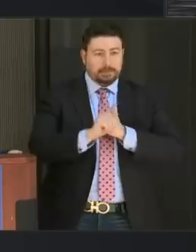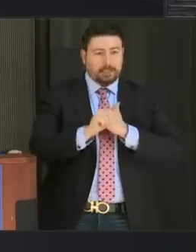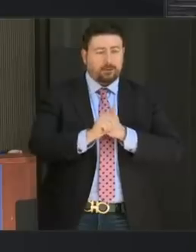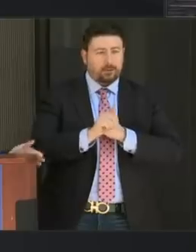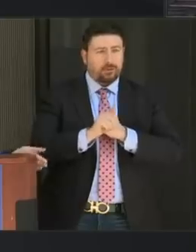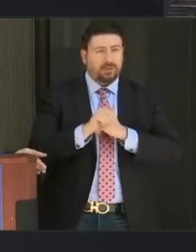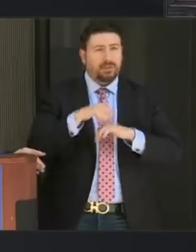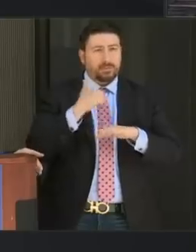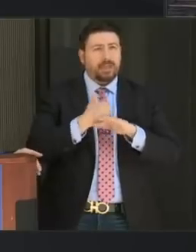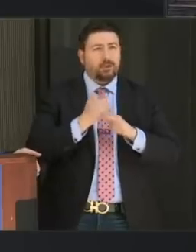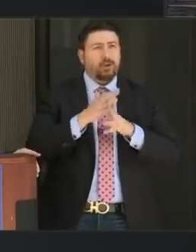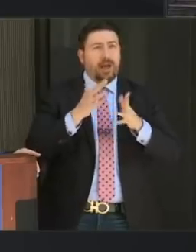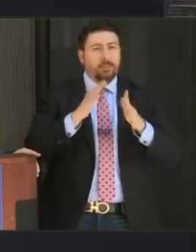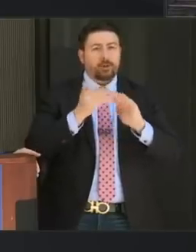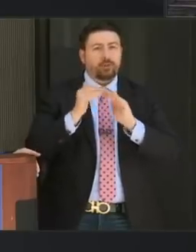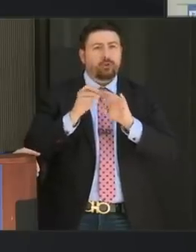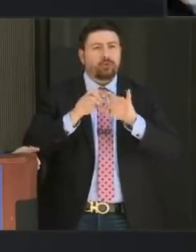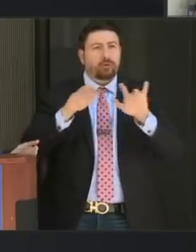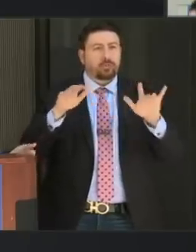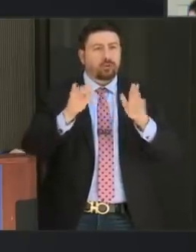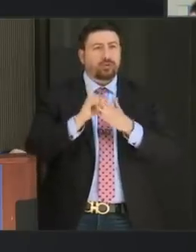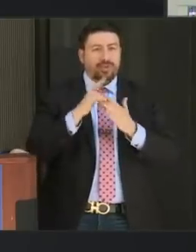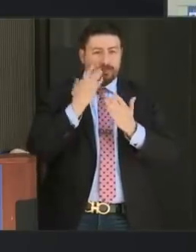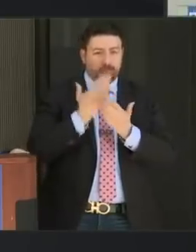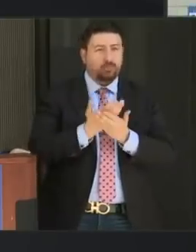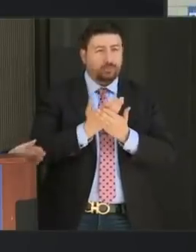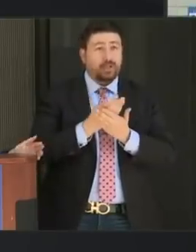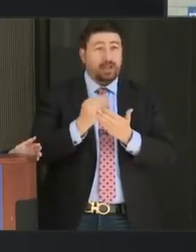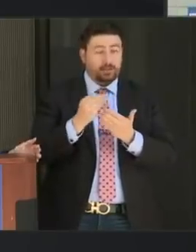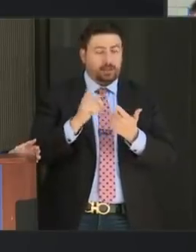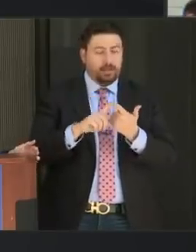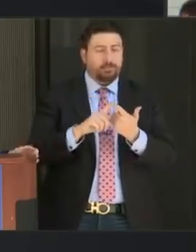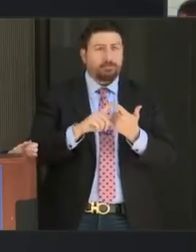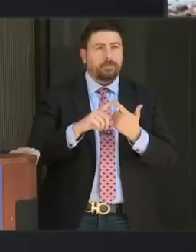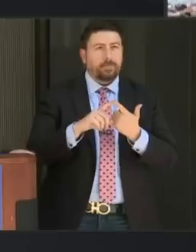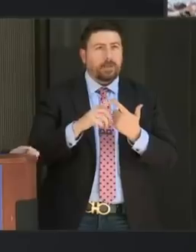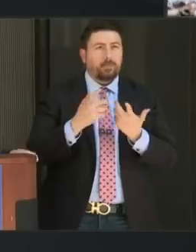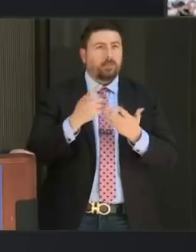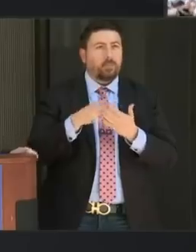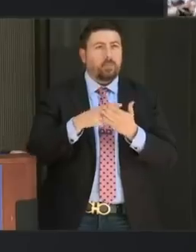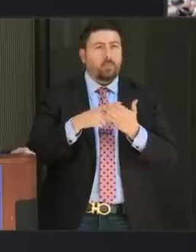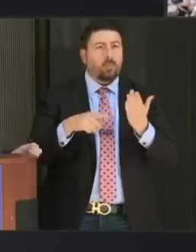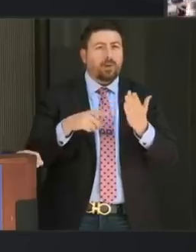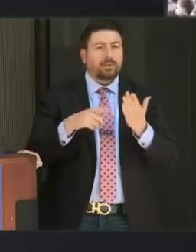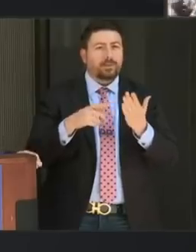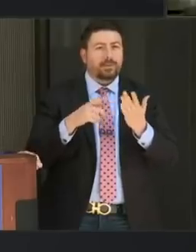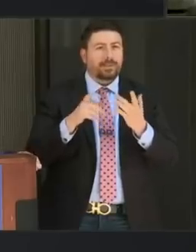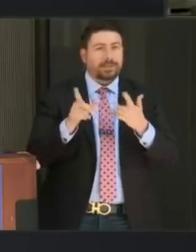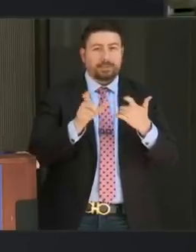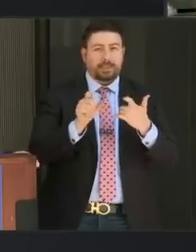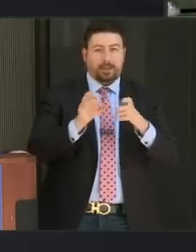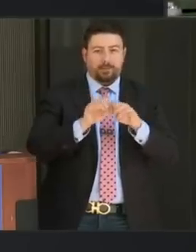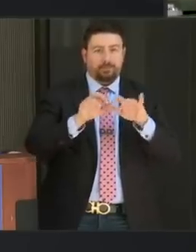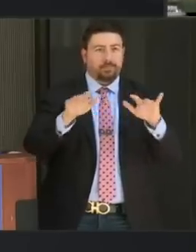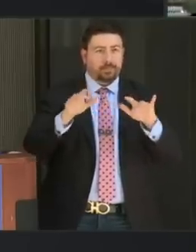community transmission we're seeing and how much, what the acceleration is in terms of the number of positive cases. That's not a thing